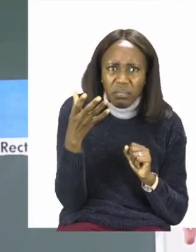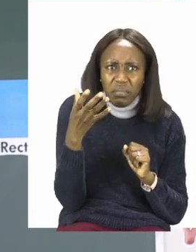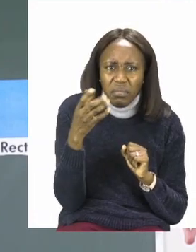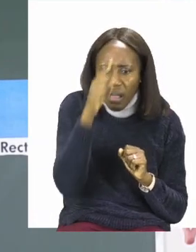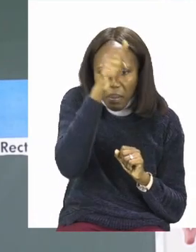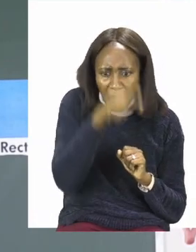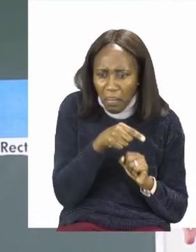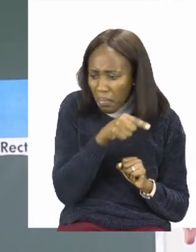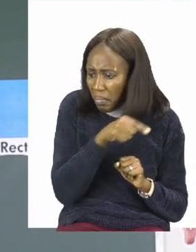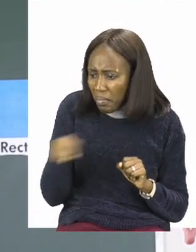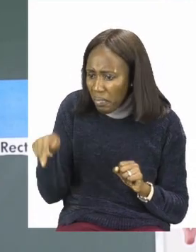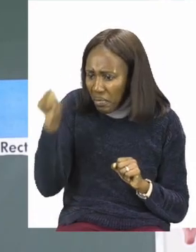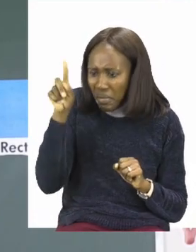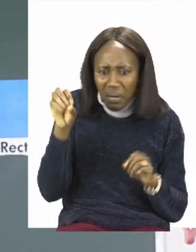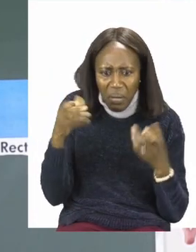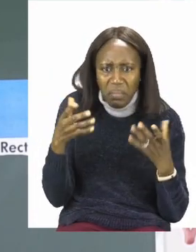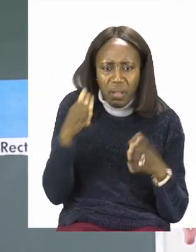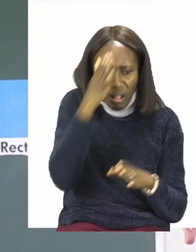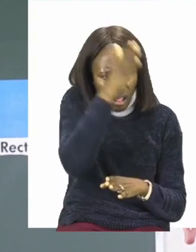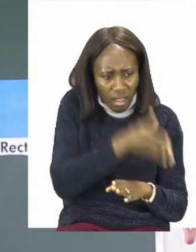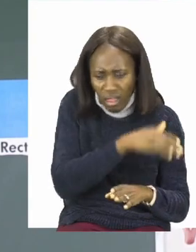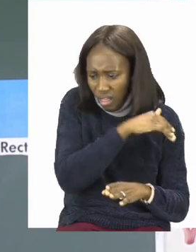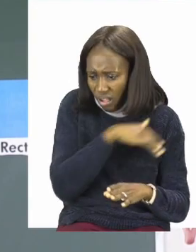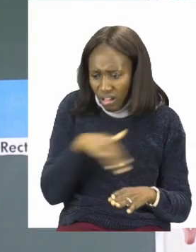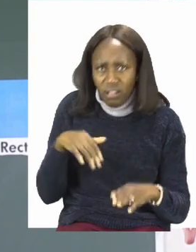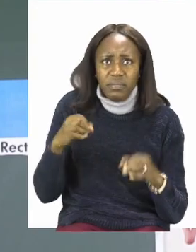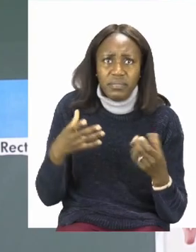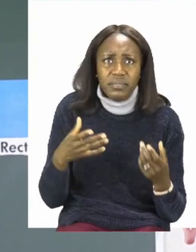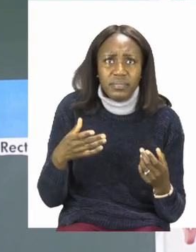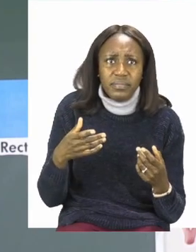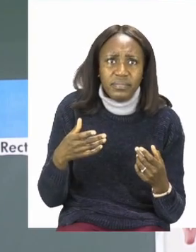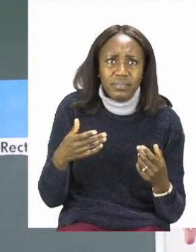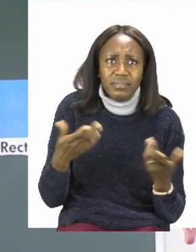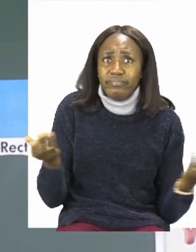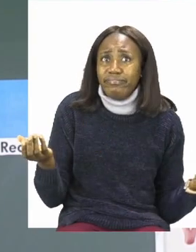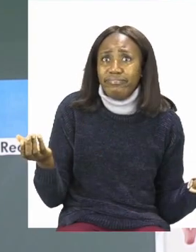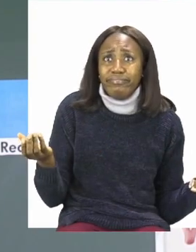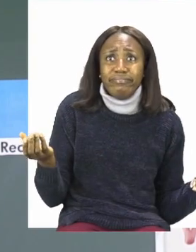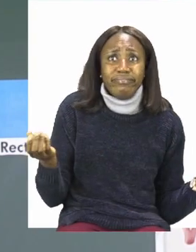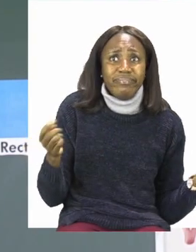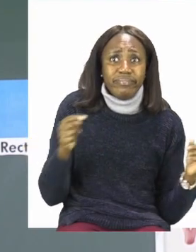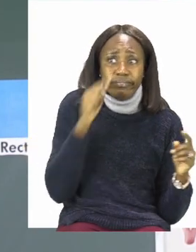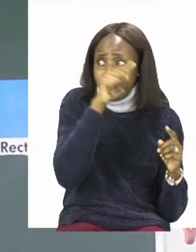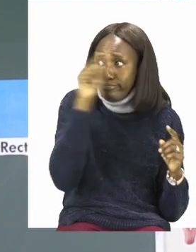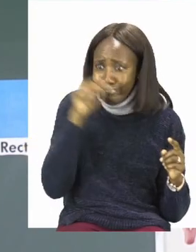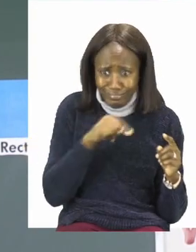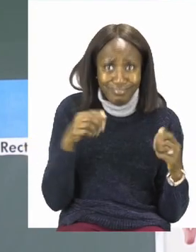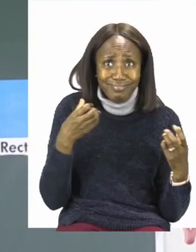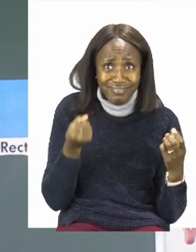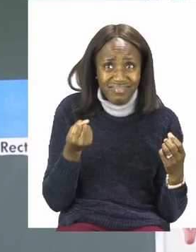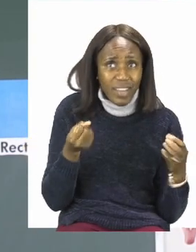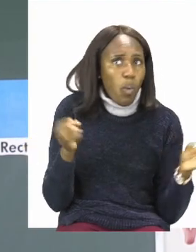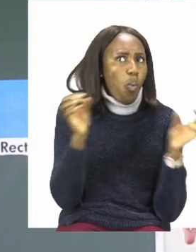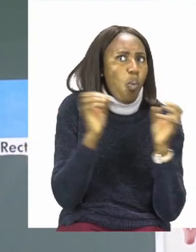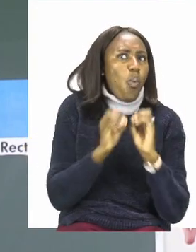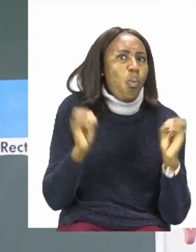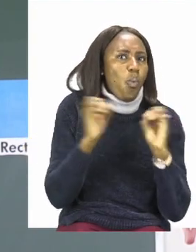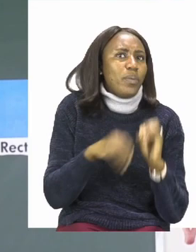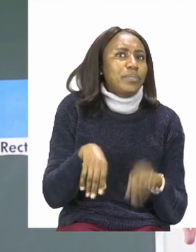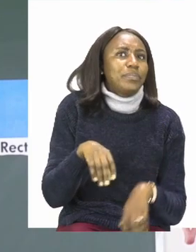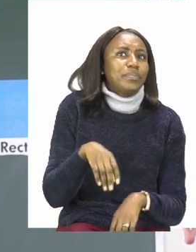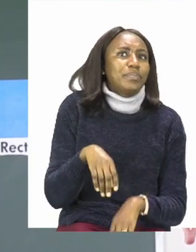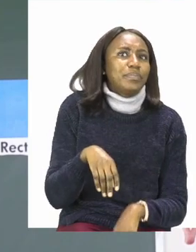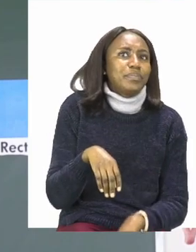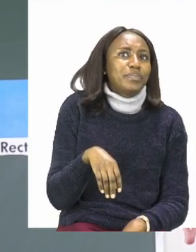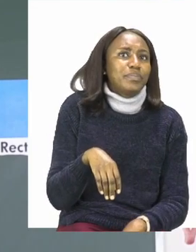sides a circle has. Let's count. Are there any corners to count? No. So